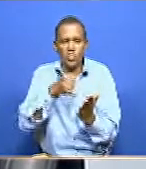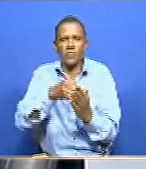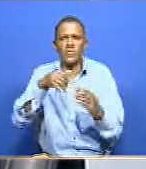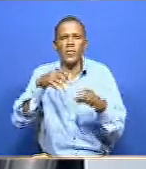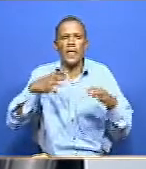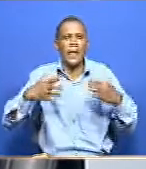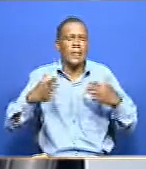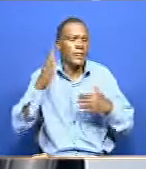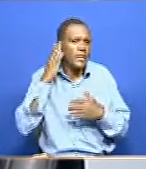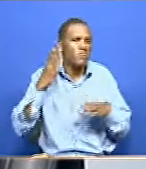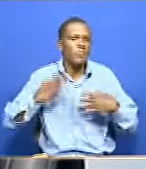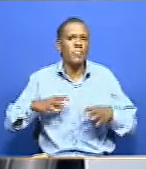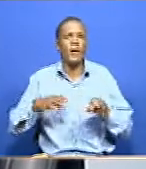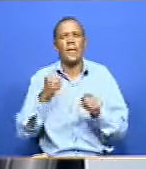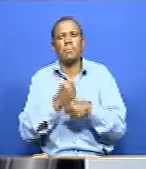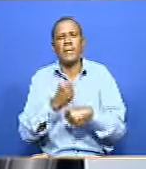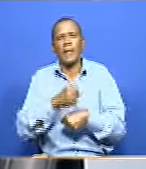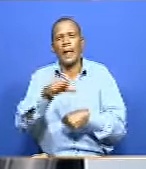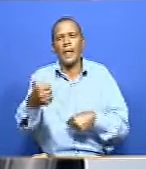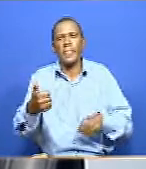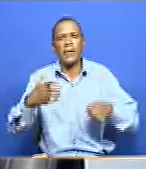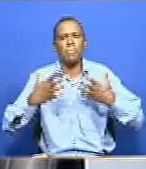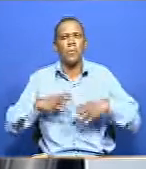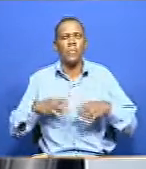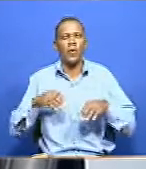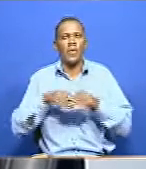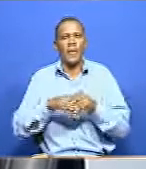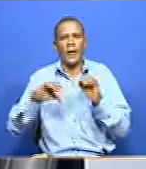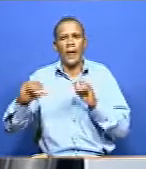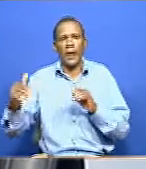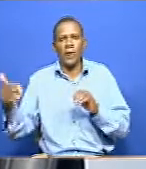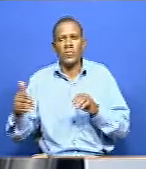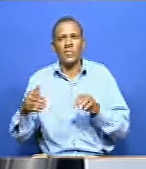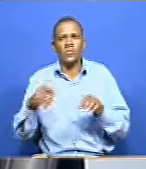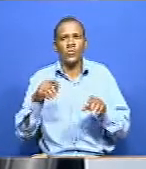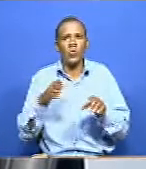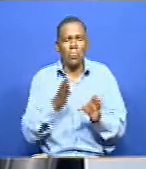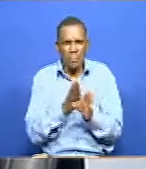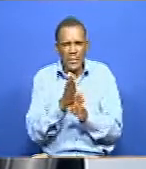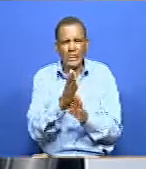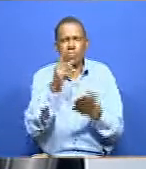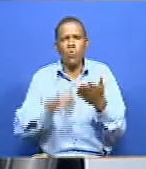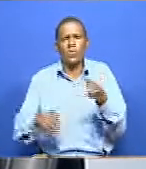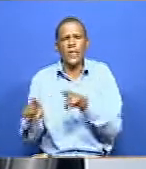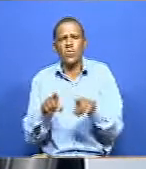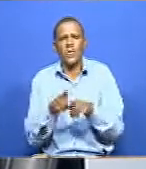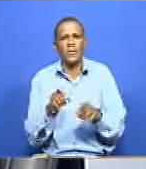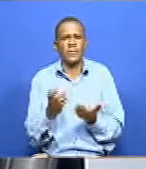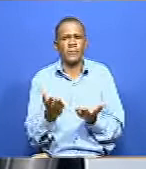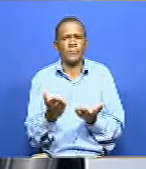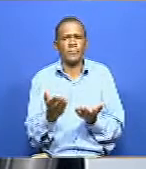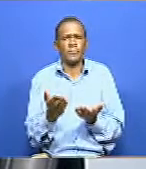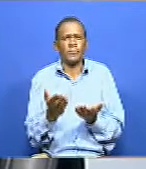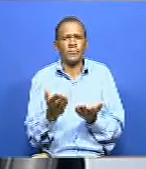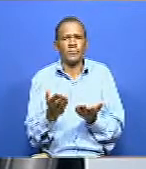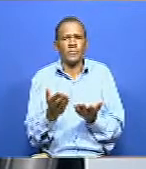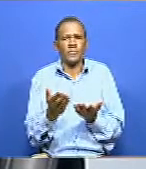they're making other institutions and other ministries within the county mainstreaming whatever they are doing? Because if as a structure,